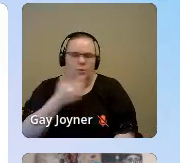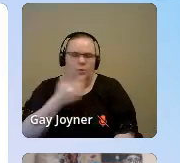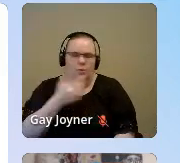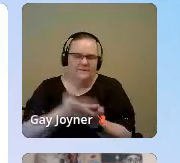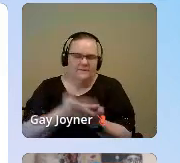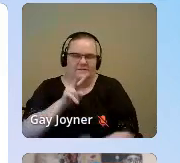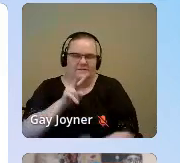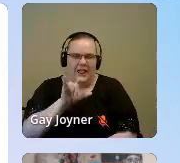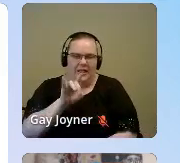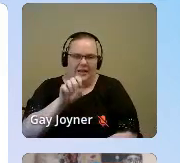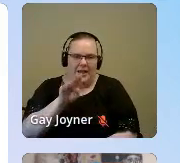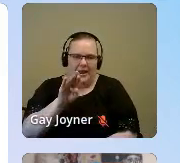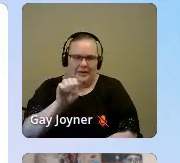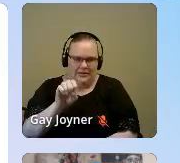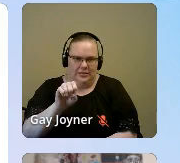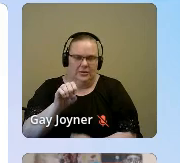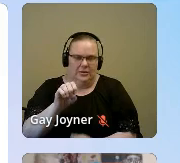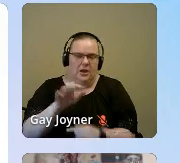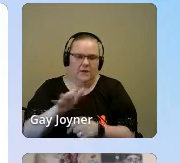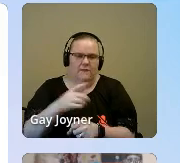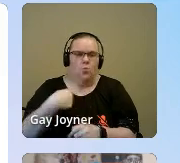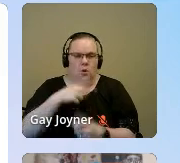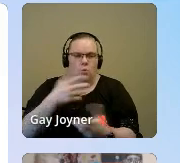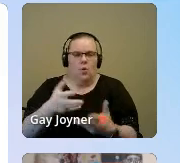We just want to be accepted for who we are.